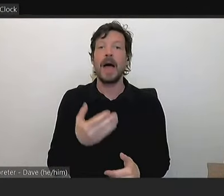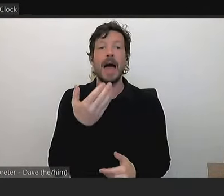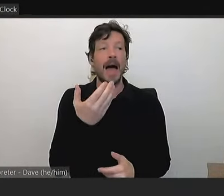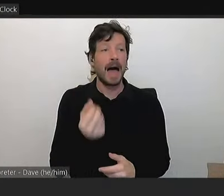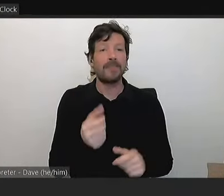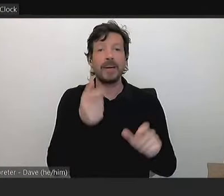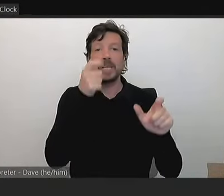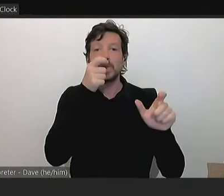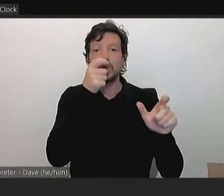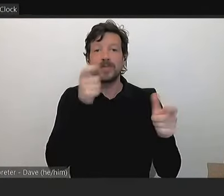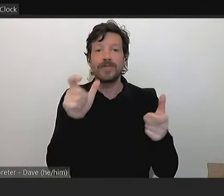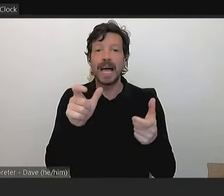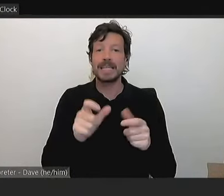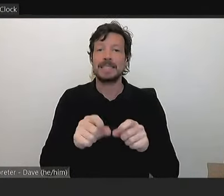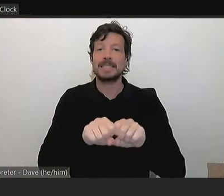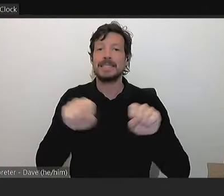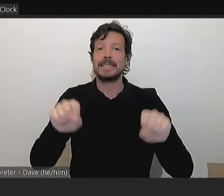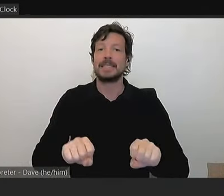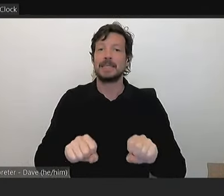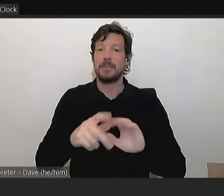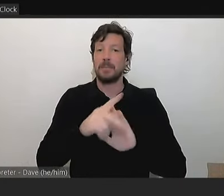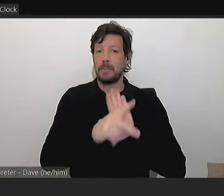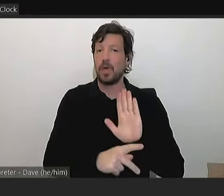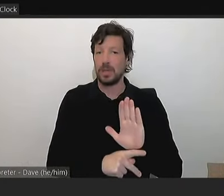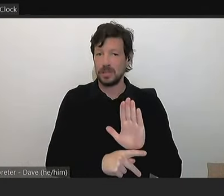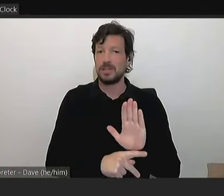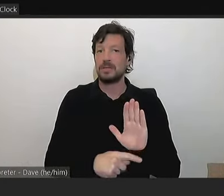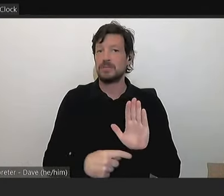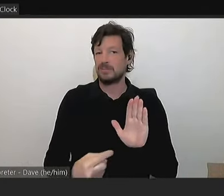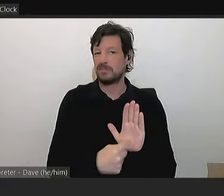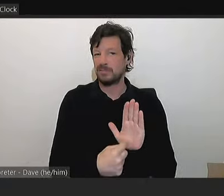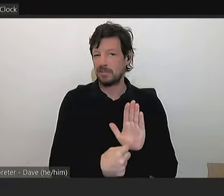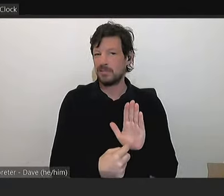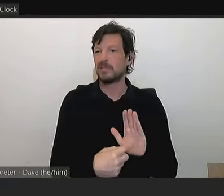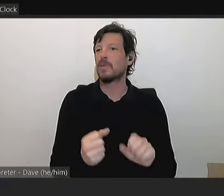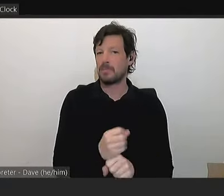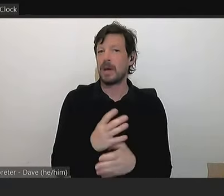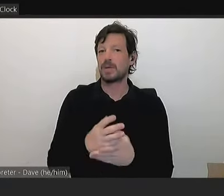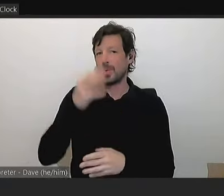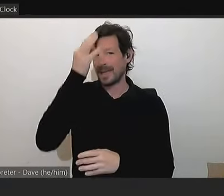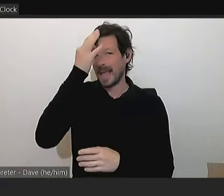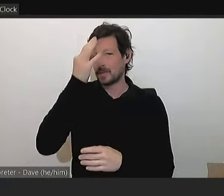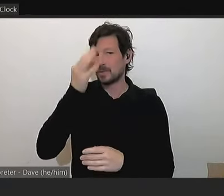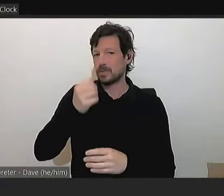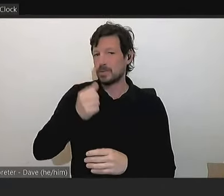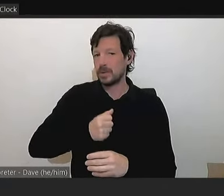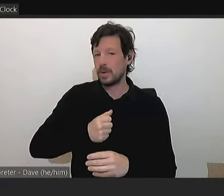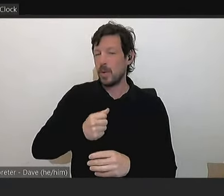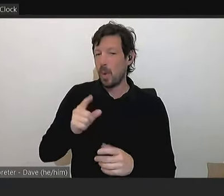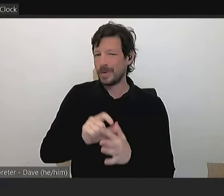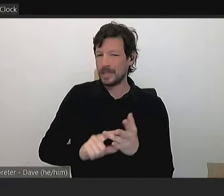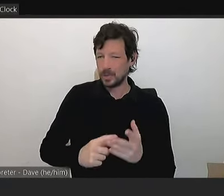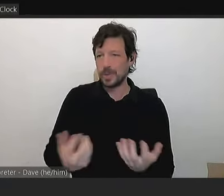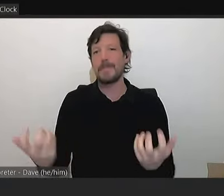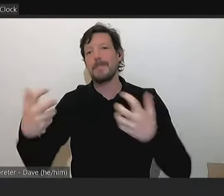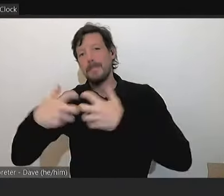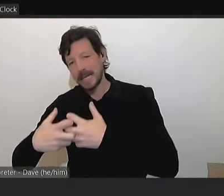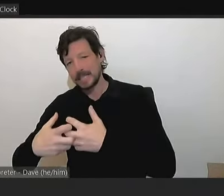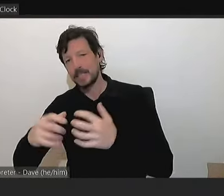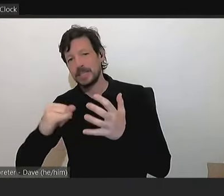policy, which is designed to ensure that Council's practices align with the state and federal obligations that we have.